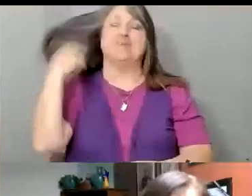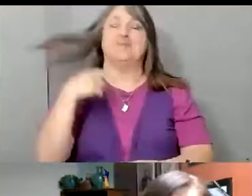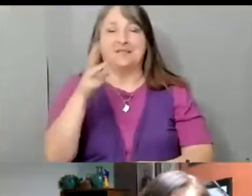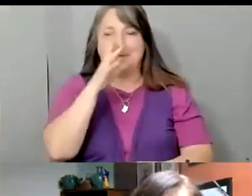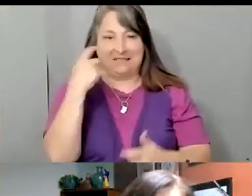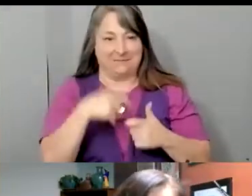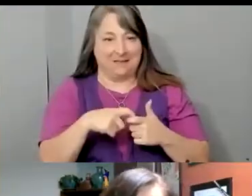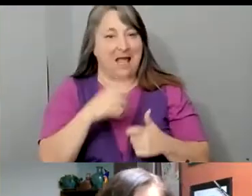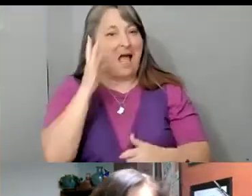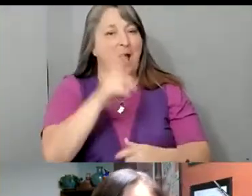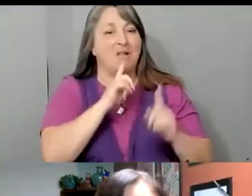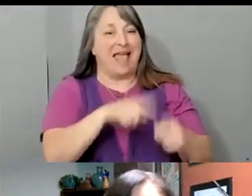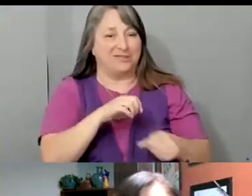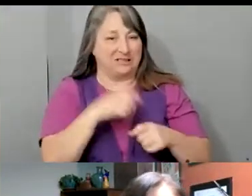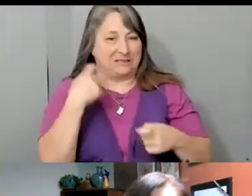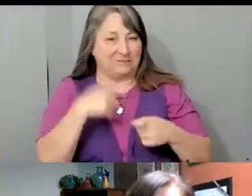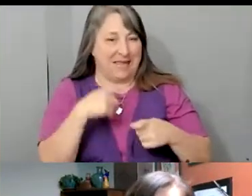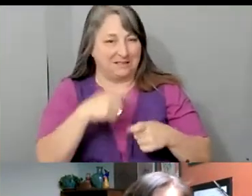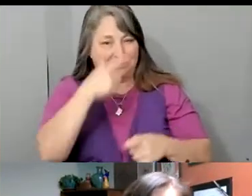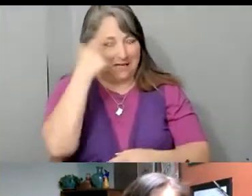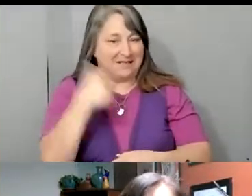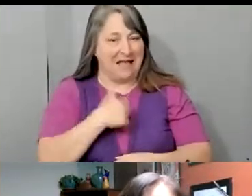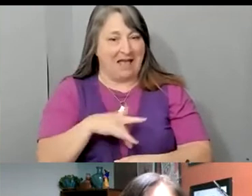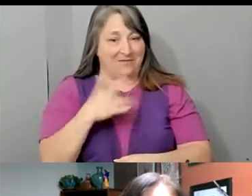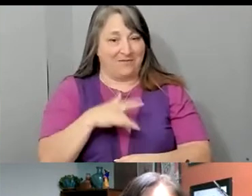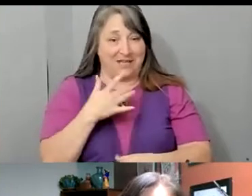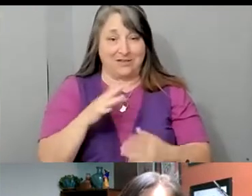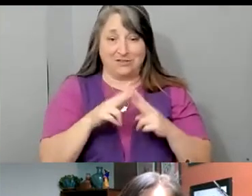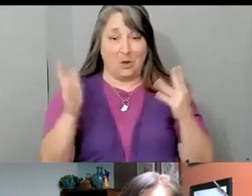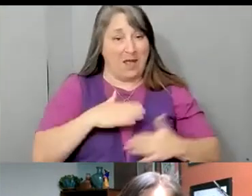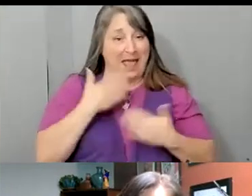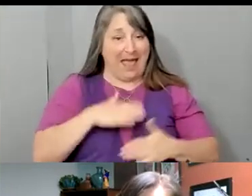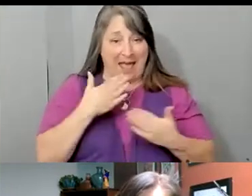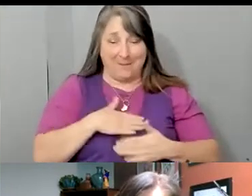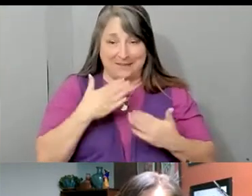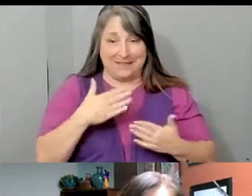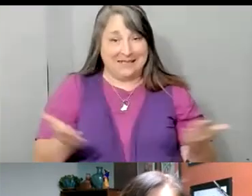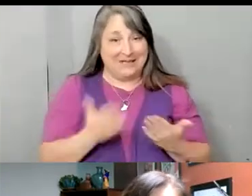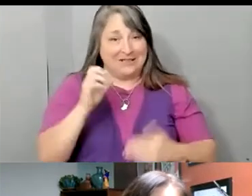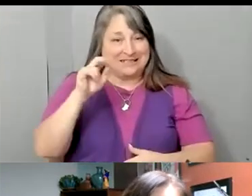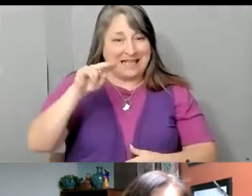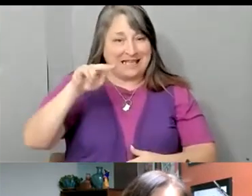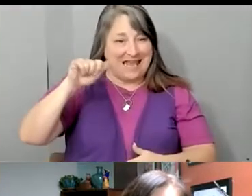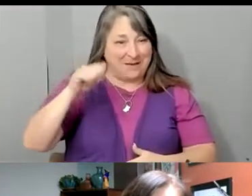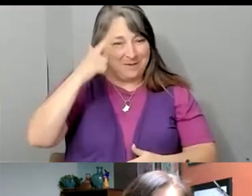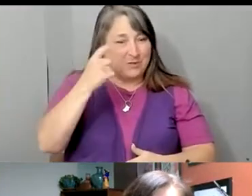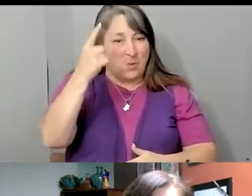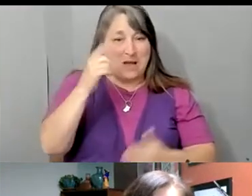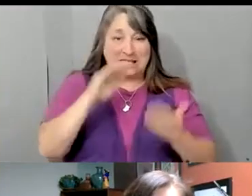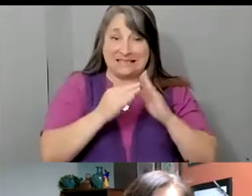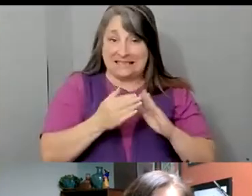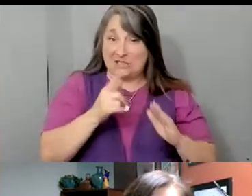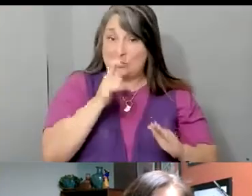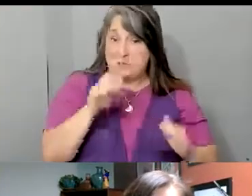español, porque me siento tan contento aquí en Santana, porque somos una de las ciudades más jóvenes. Tenemos una